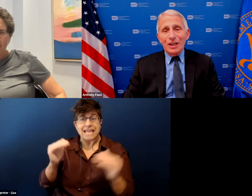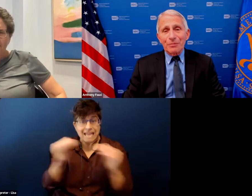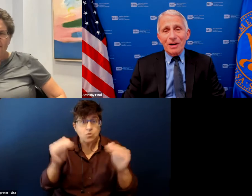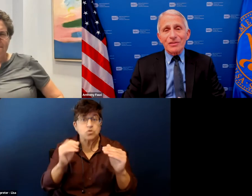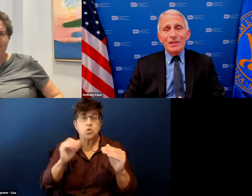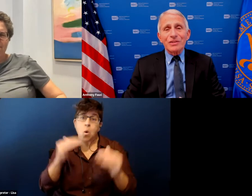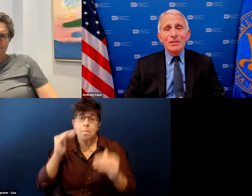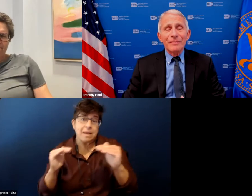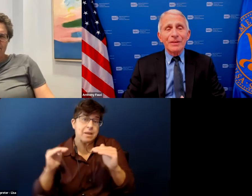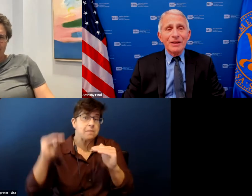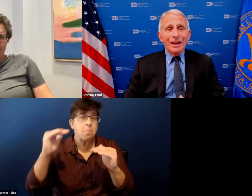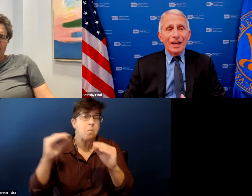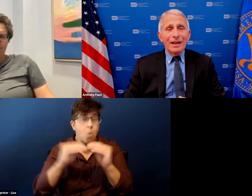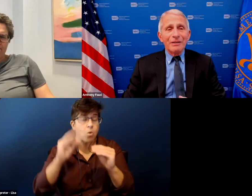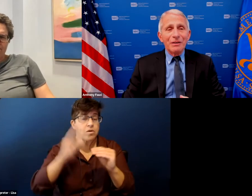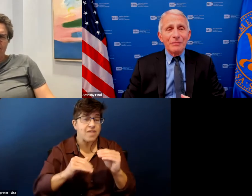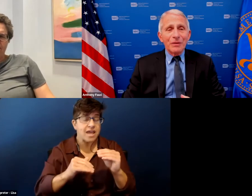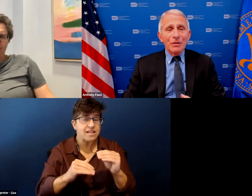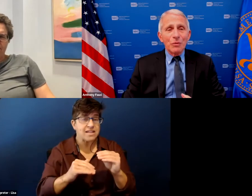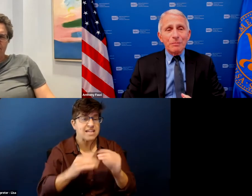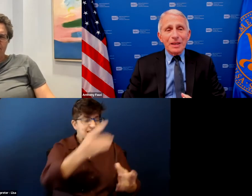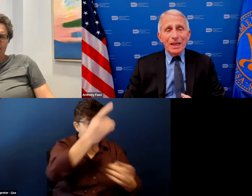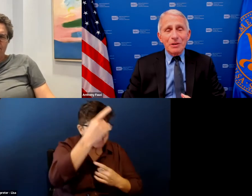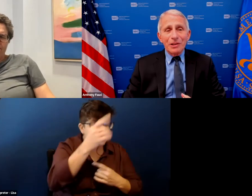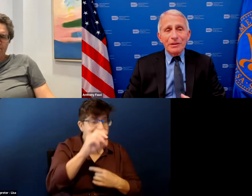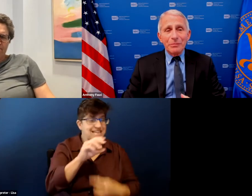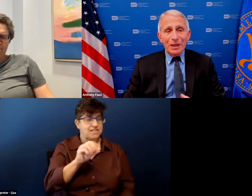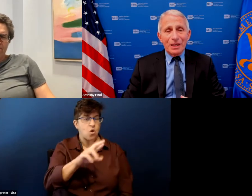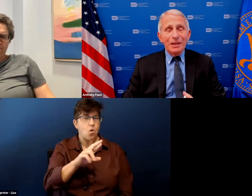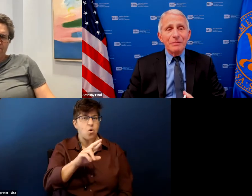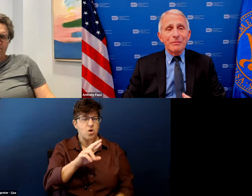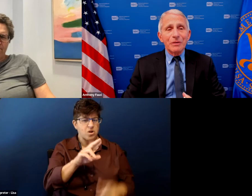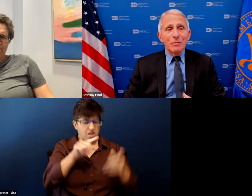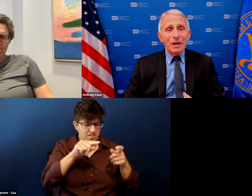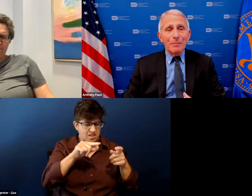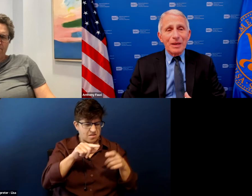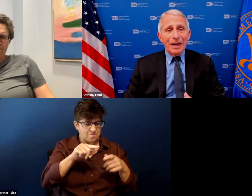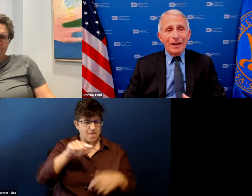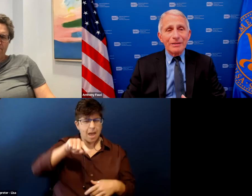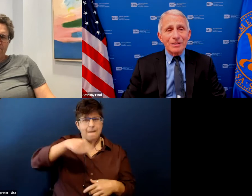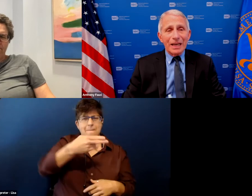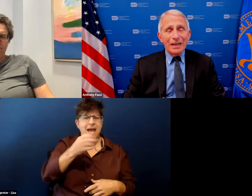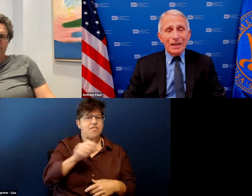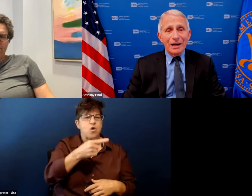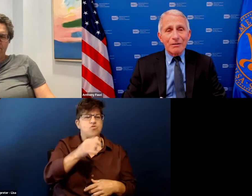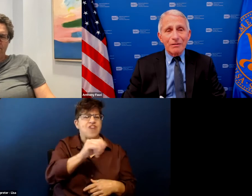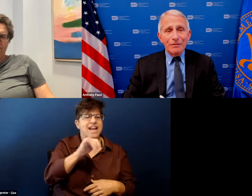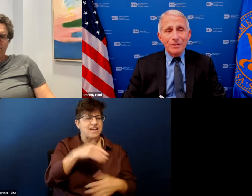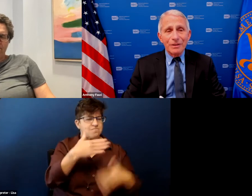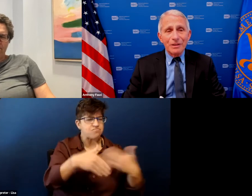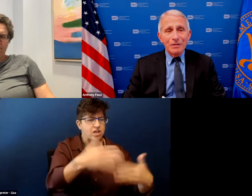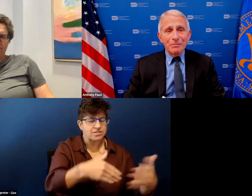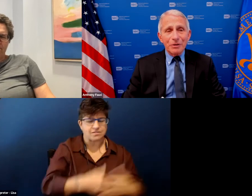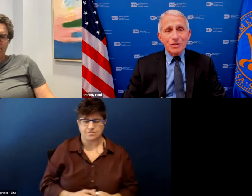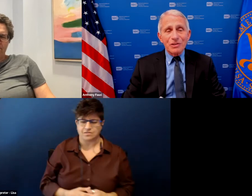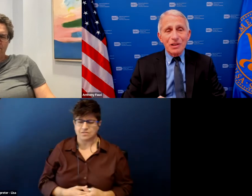pathogenic process and what became clear to me when i began taking care of